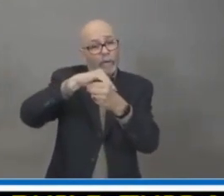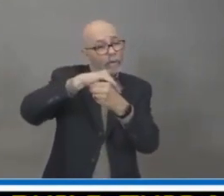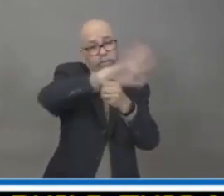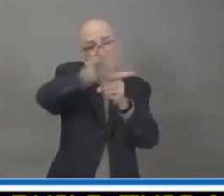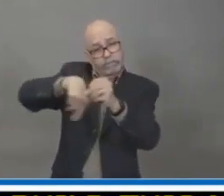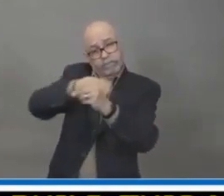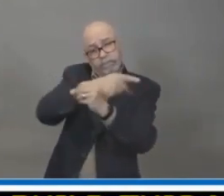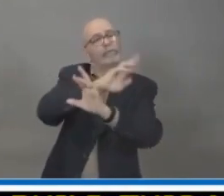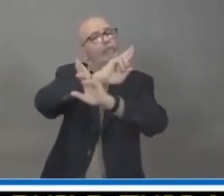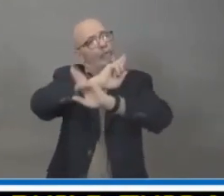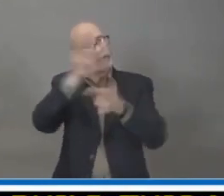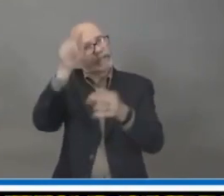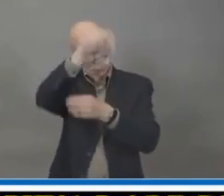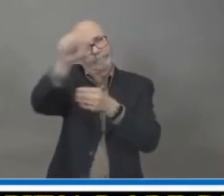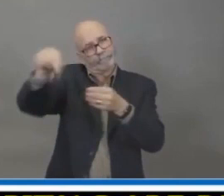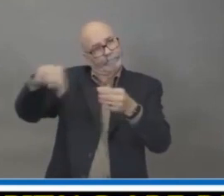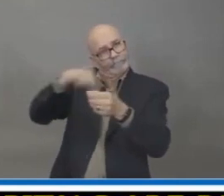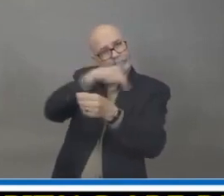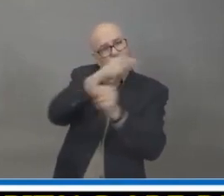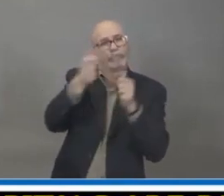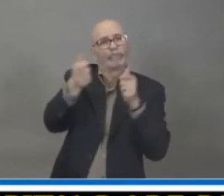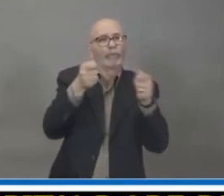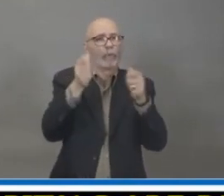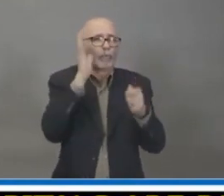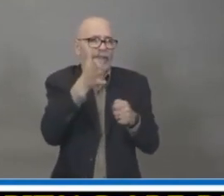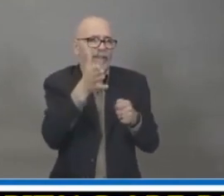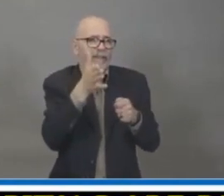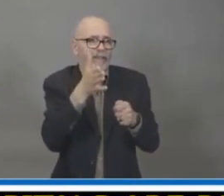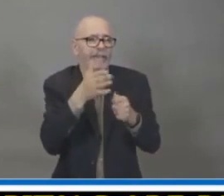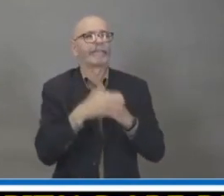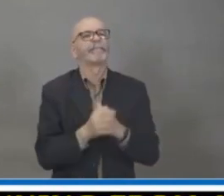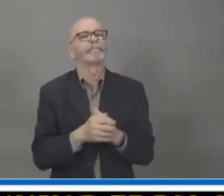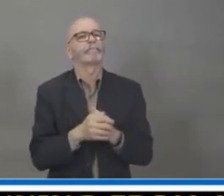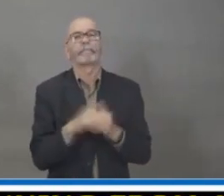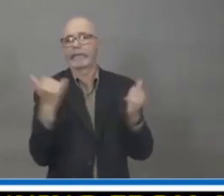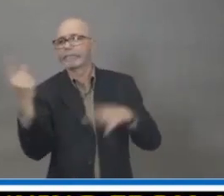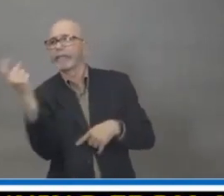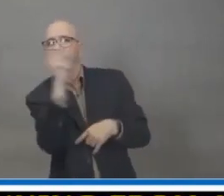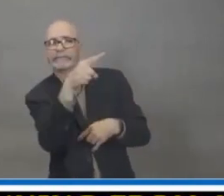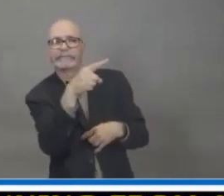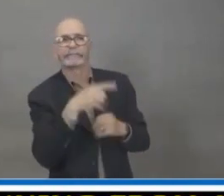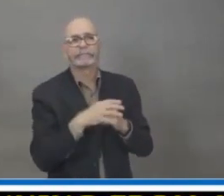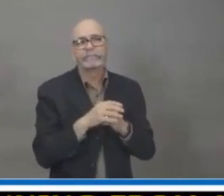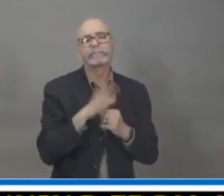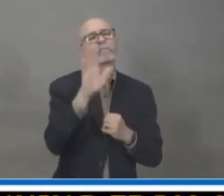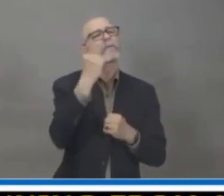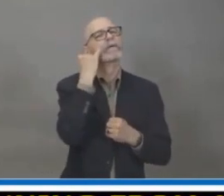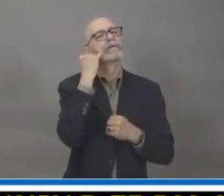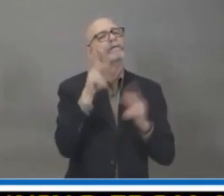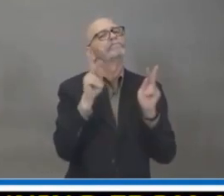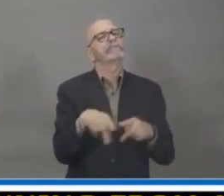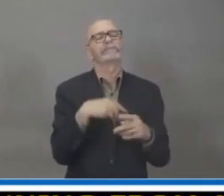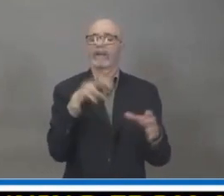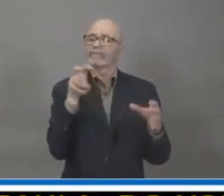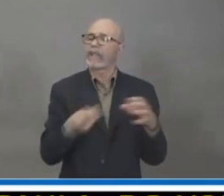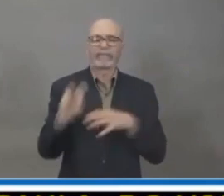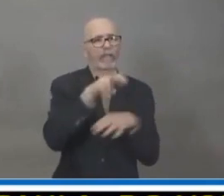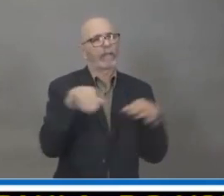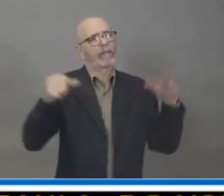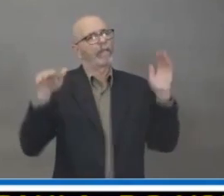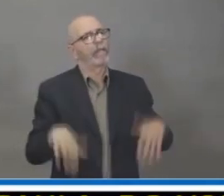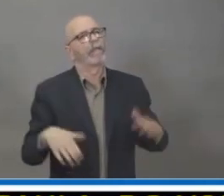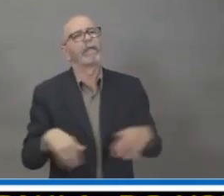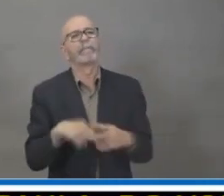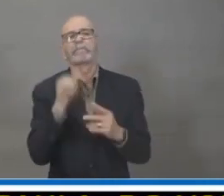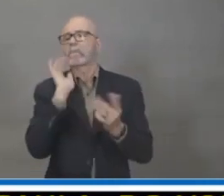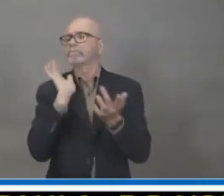follow-up question? Yes. Are people who have not traveled abroad or people who are not in contact with them, are